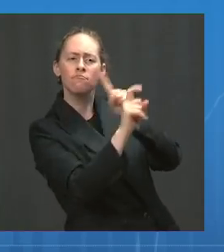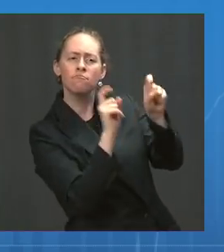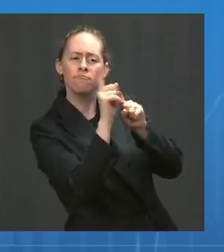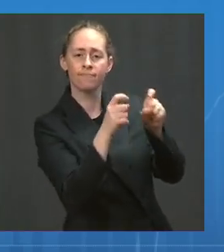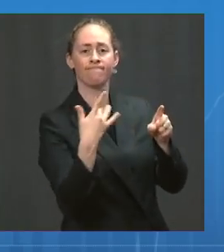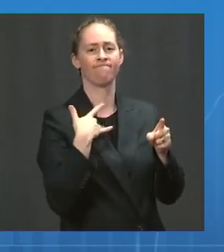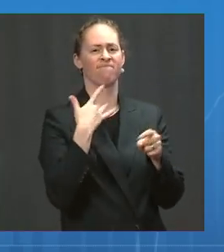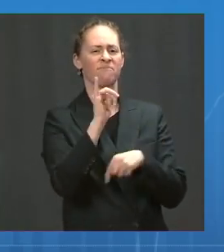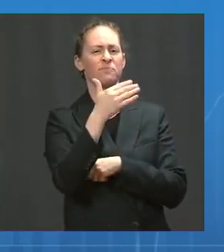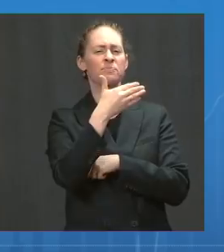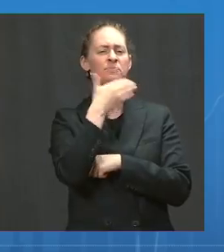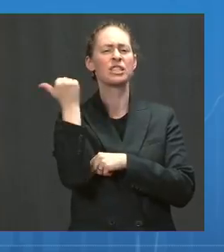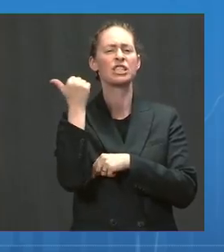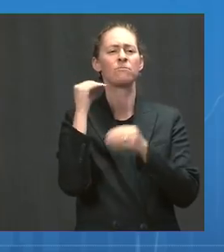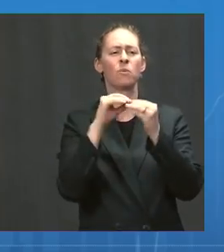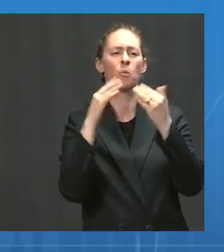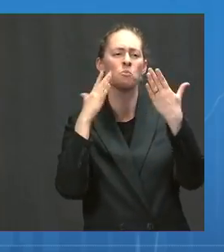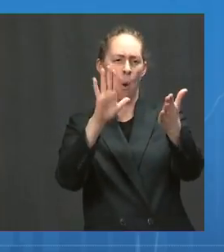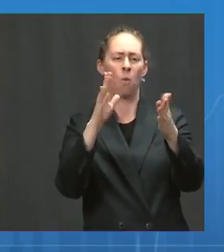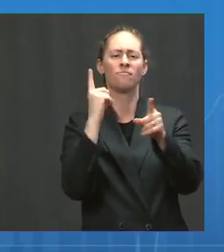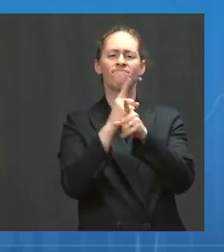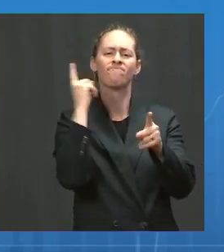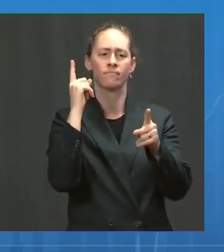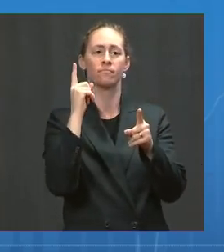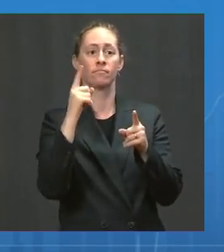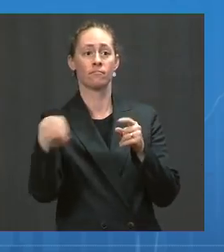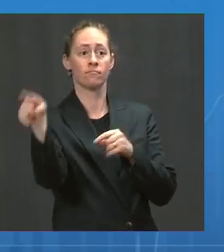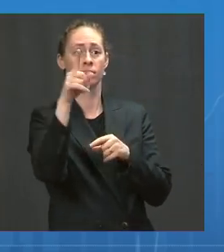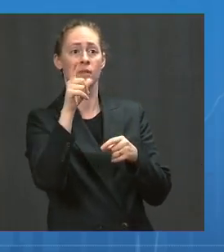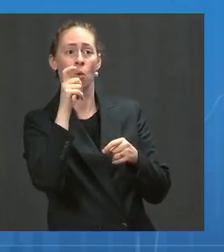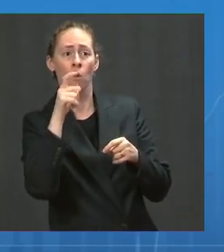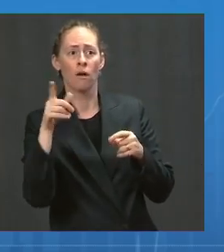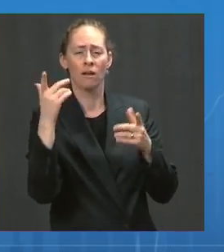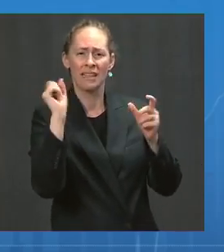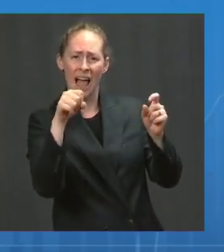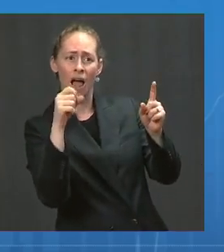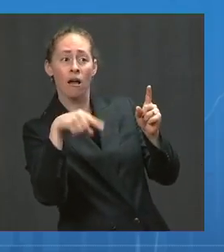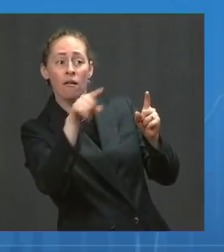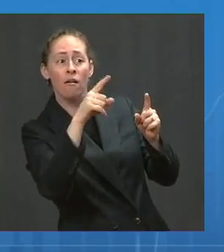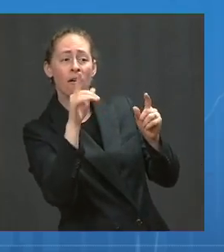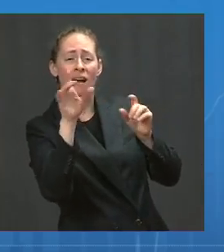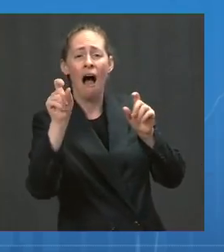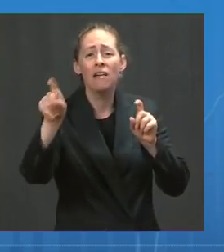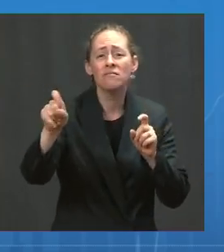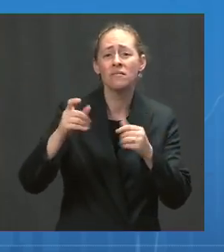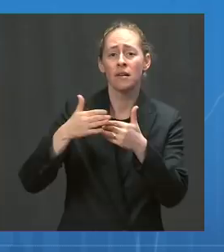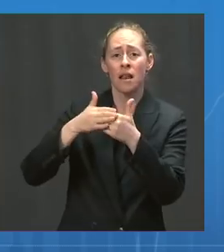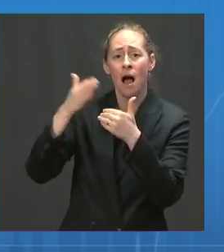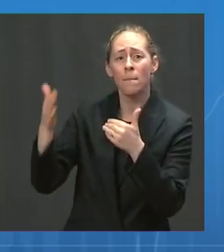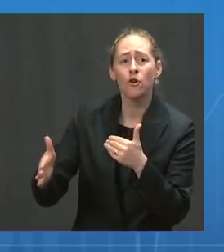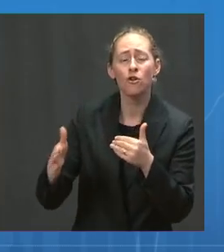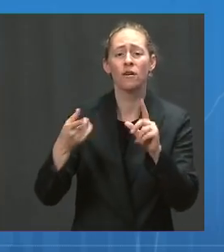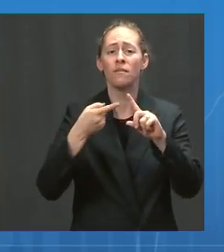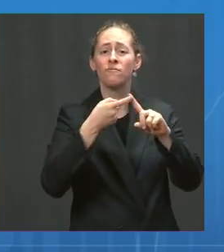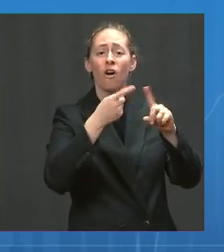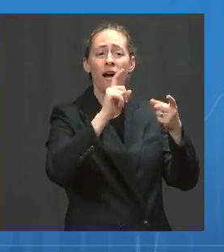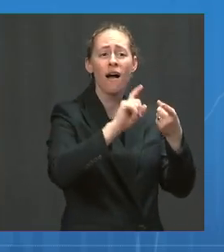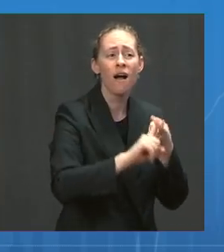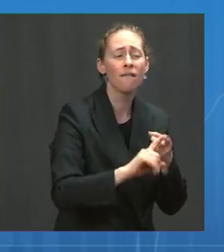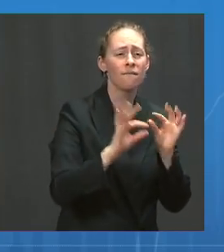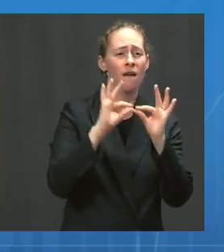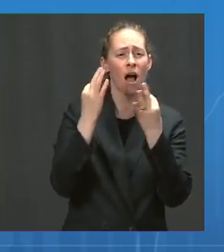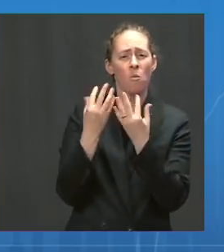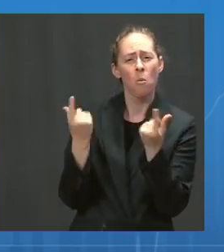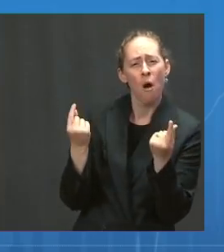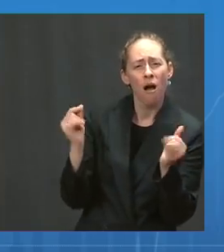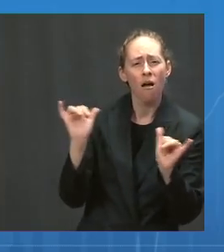Whether it's vaccinated people in communities across the country talking directly to their neighbors, sharing their own vaccination journey and answering